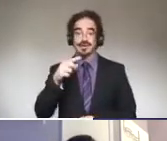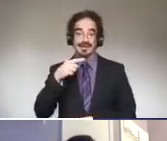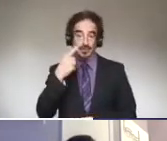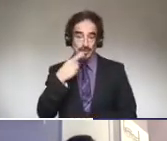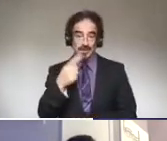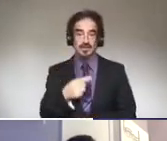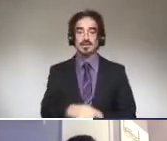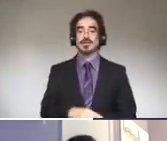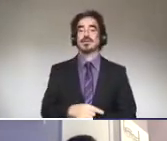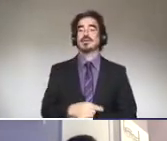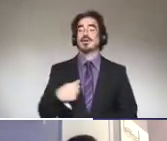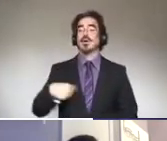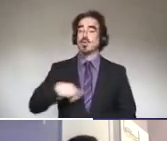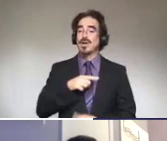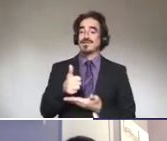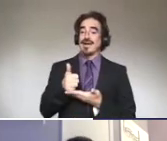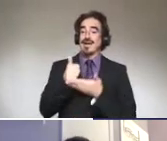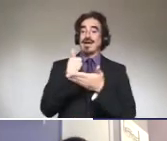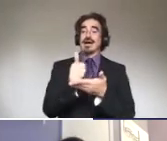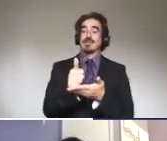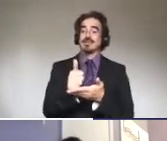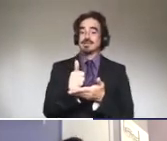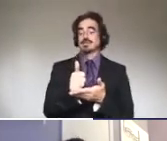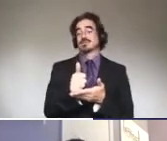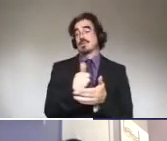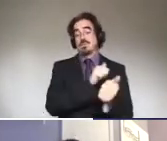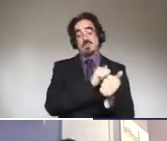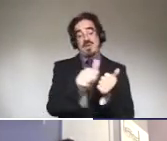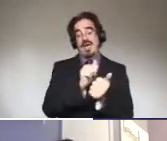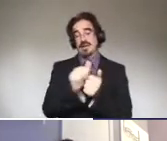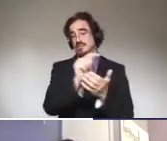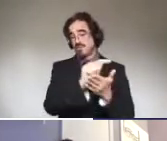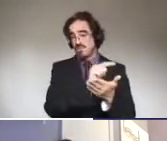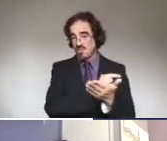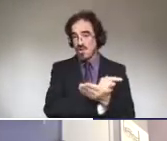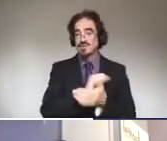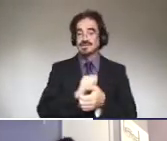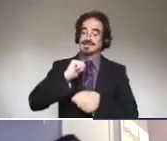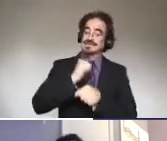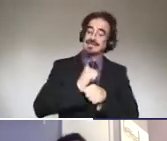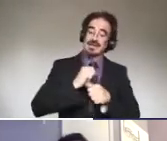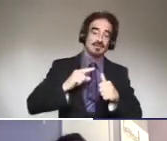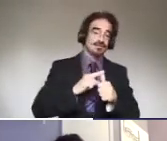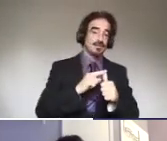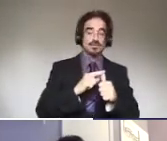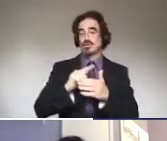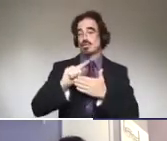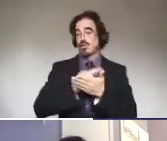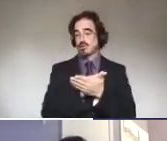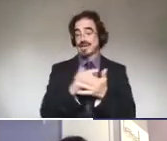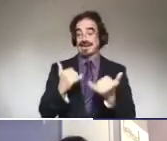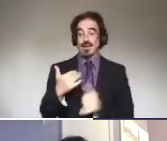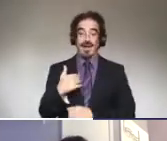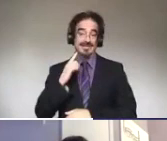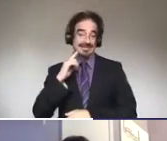with opening doors in legal cases that set precedents. We have now offer a pool of expert deaf, deaf and